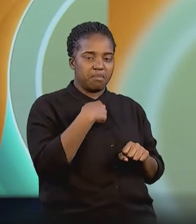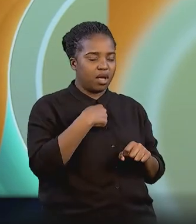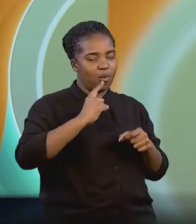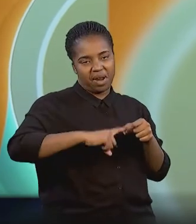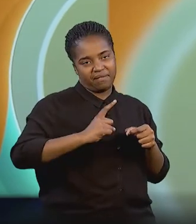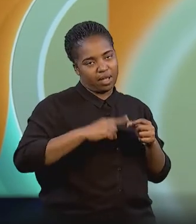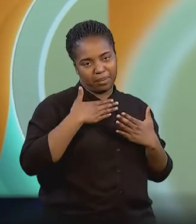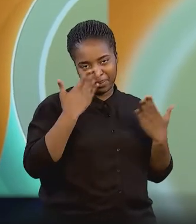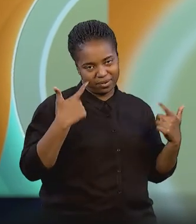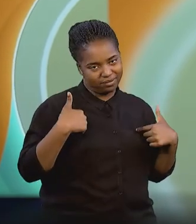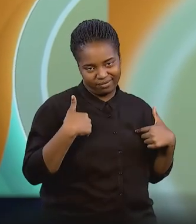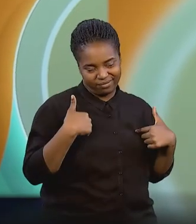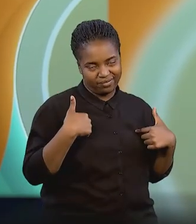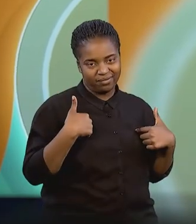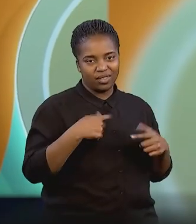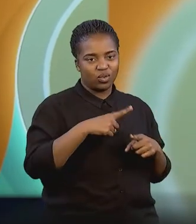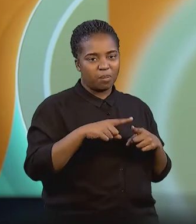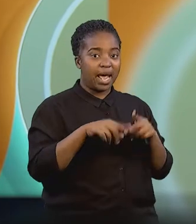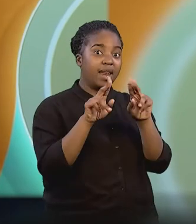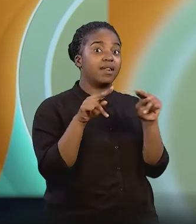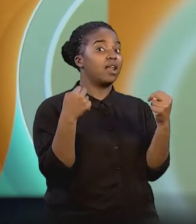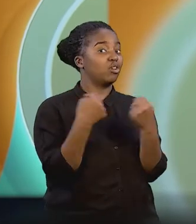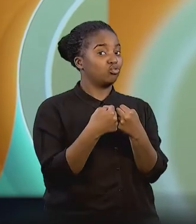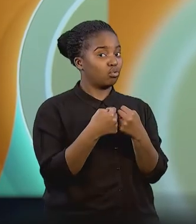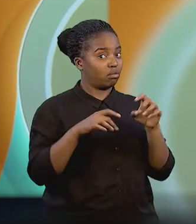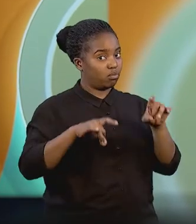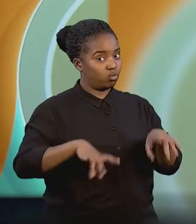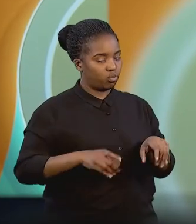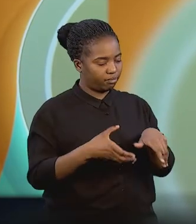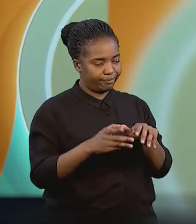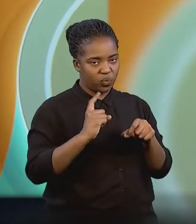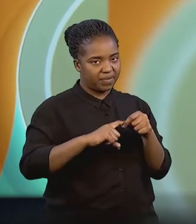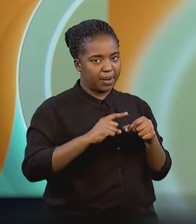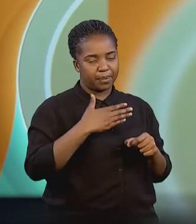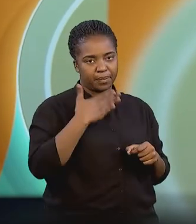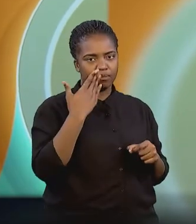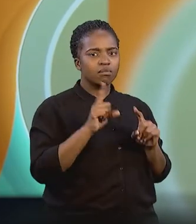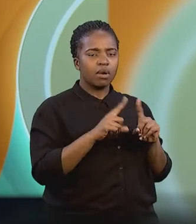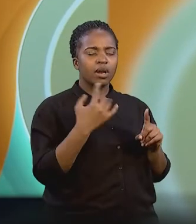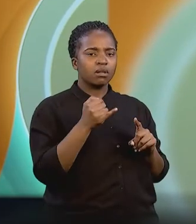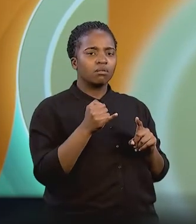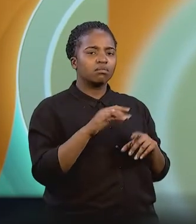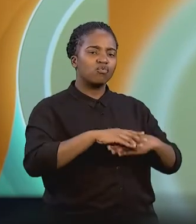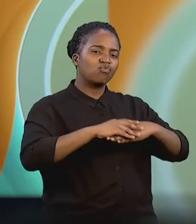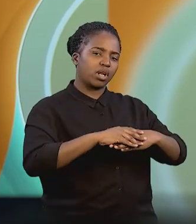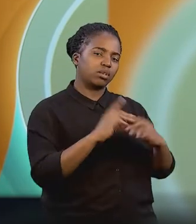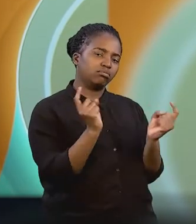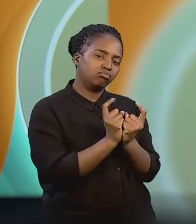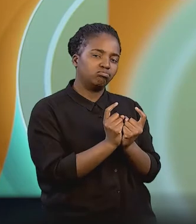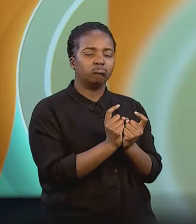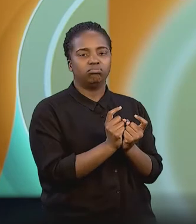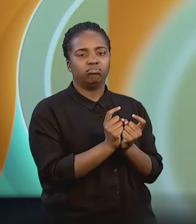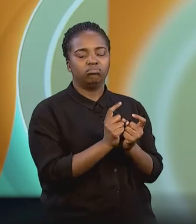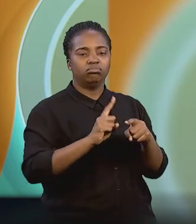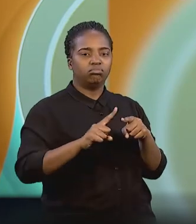moment, I do not qualify to play national wheelchair rugby, but I still go there and I play friendlies, and